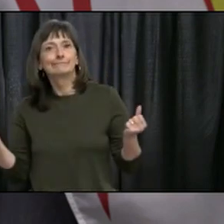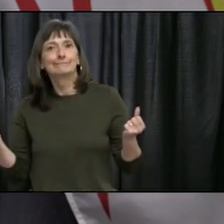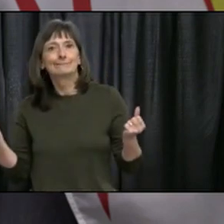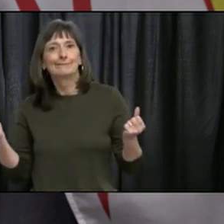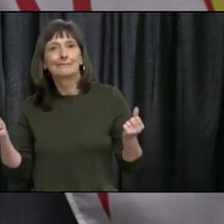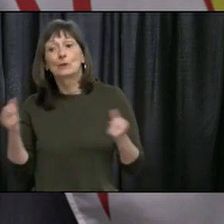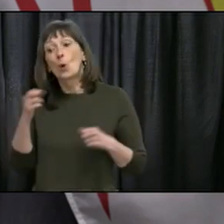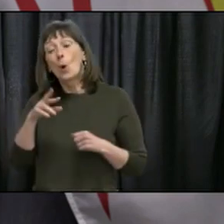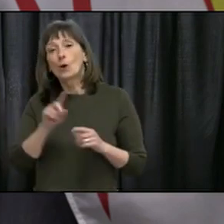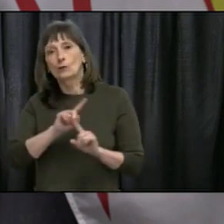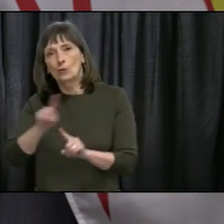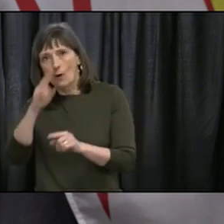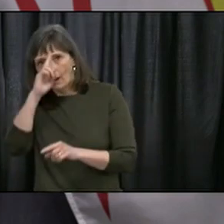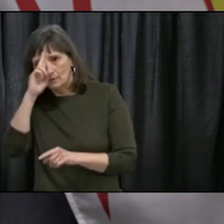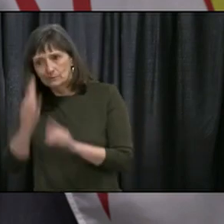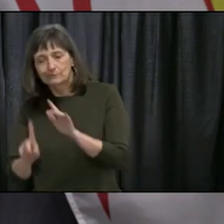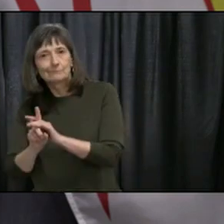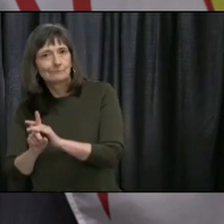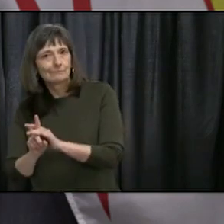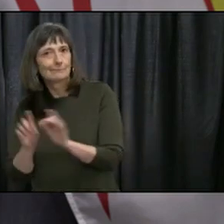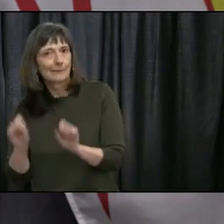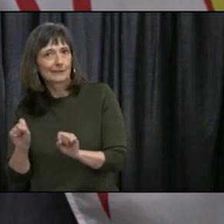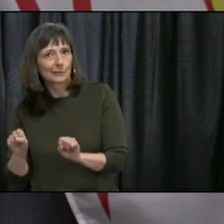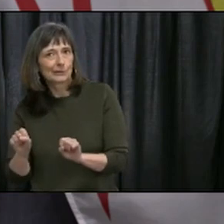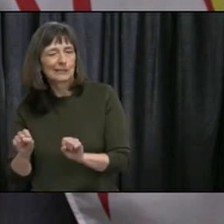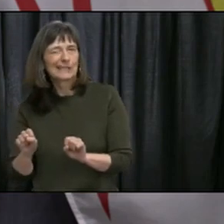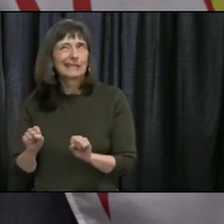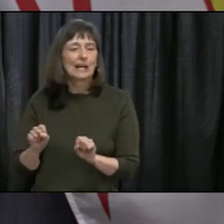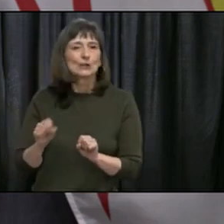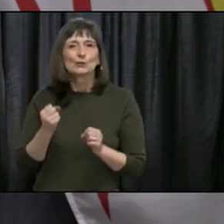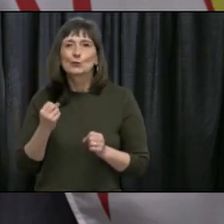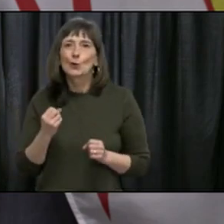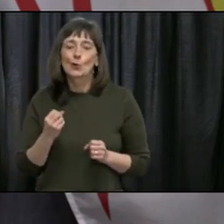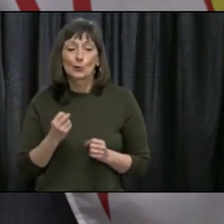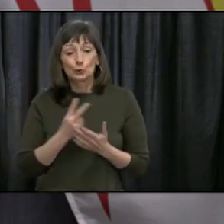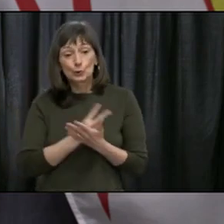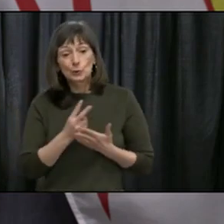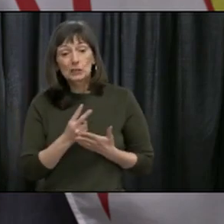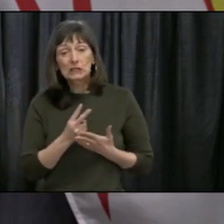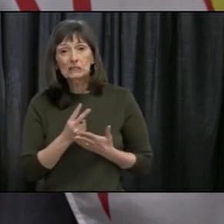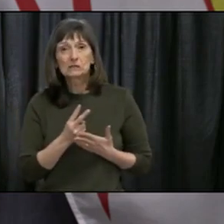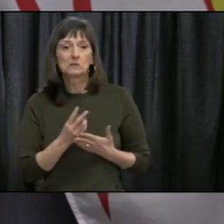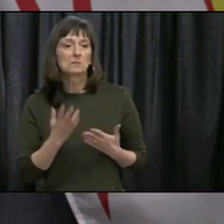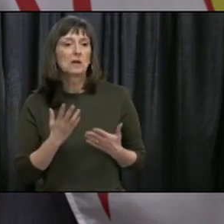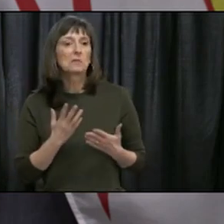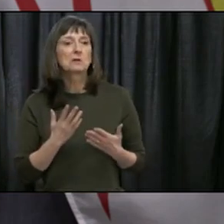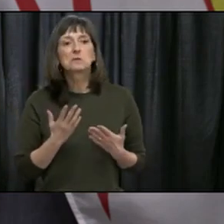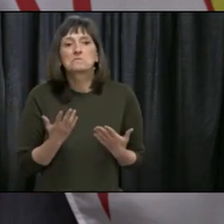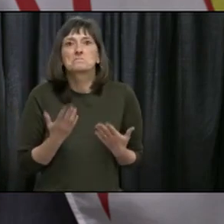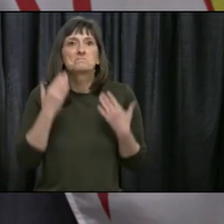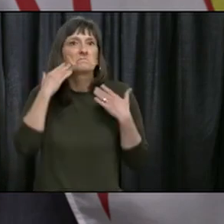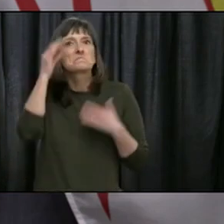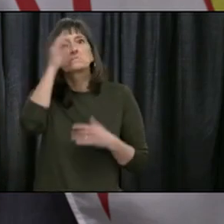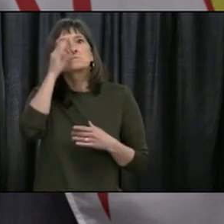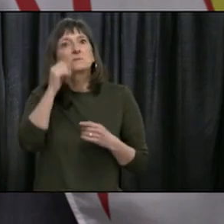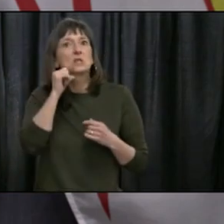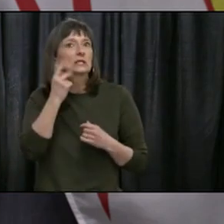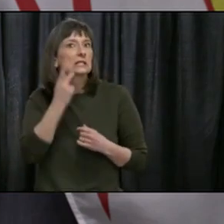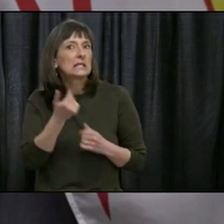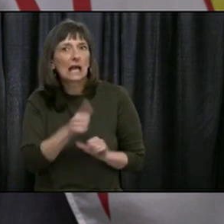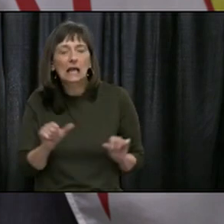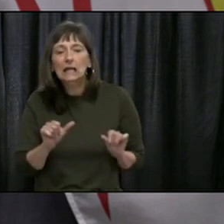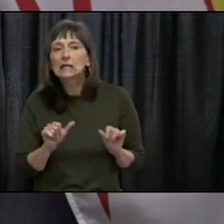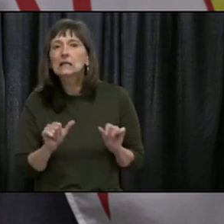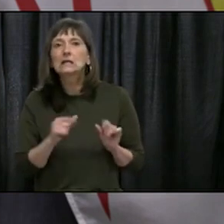time for you to see what the effect of relaxing certain measures will have on the incidence of this disease